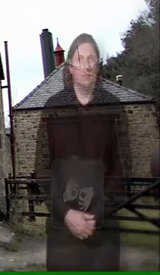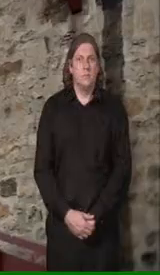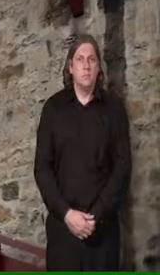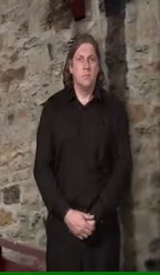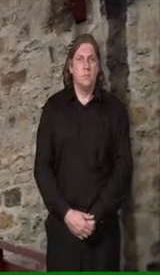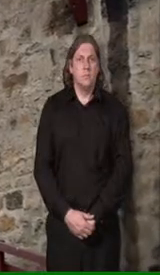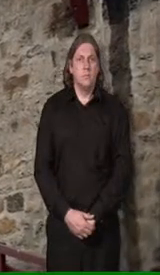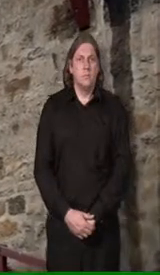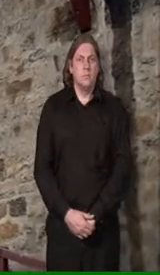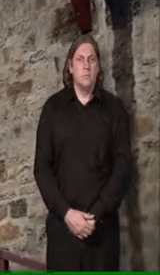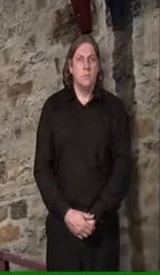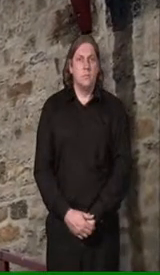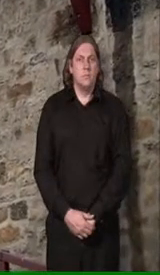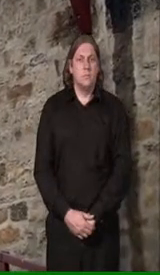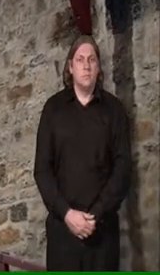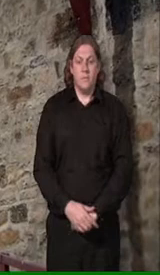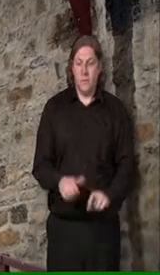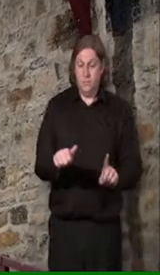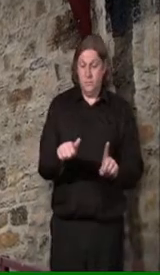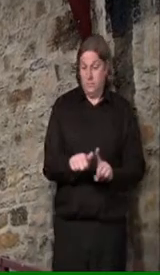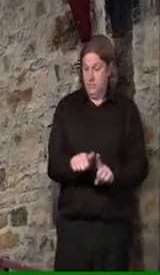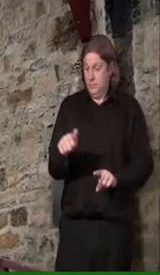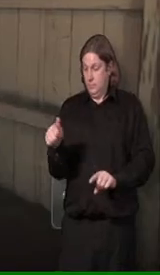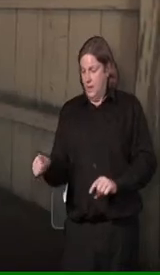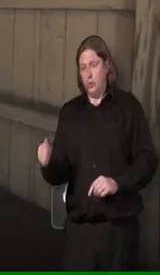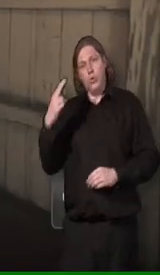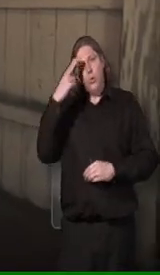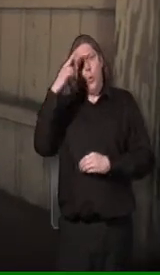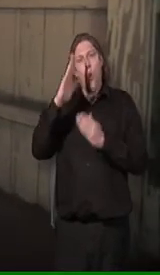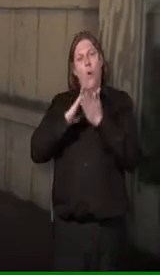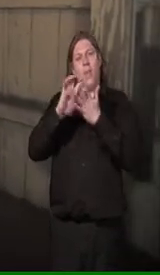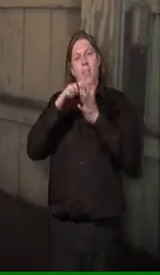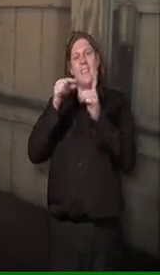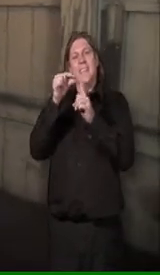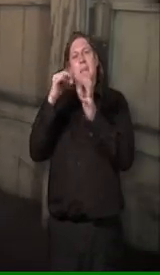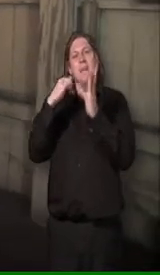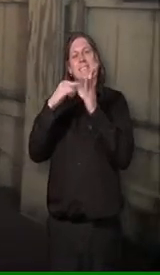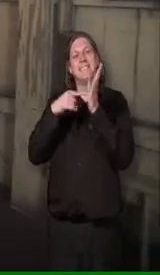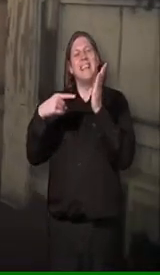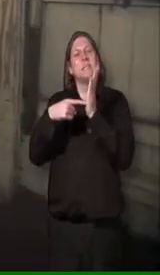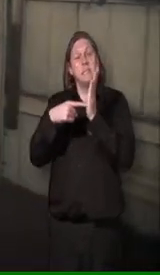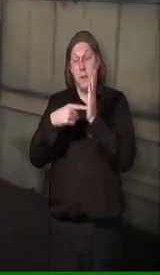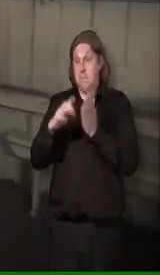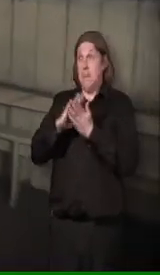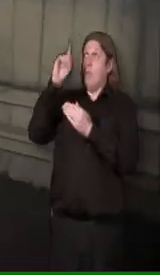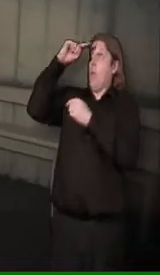Next to the winding house is the heapstead. The winding wheel that sits on top is powered by the winding house.